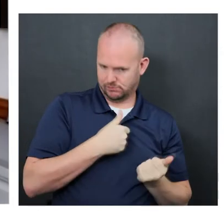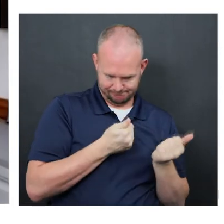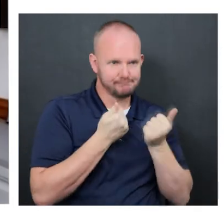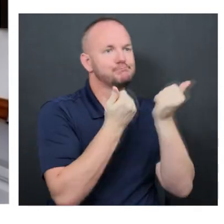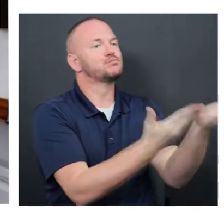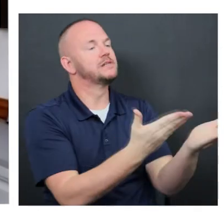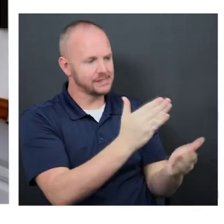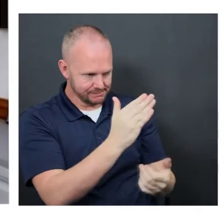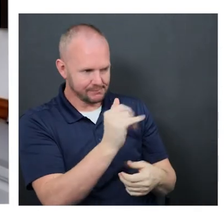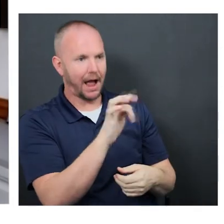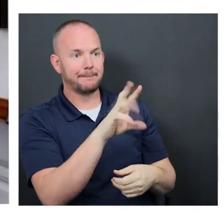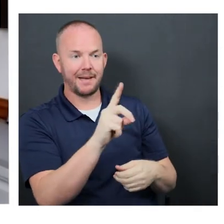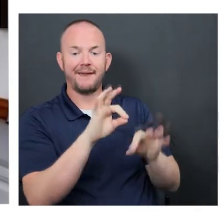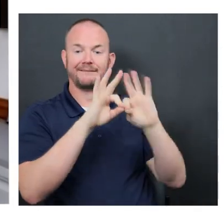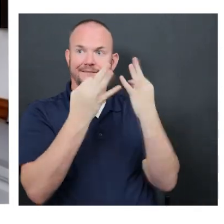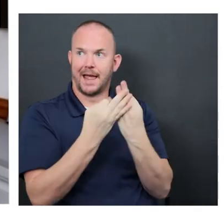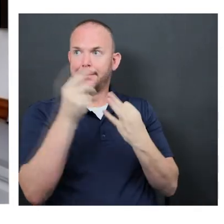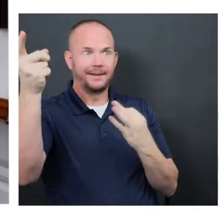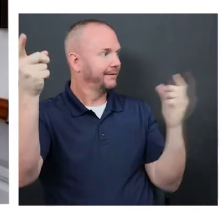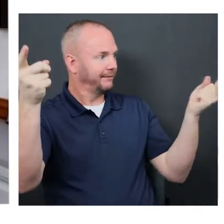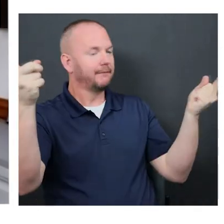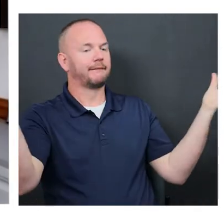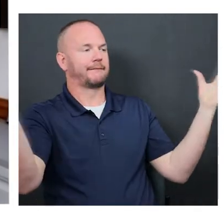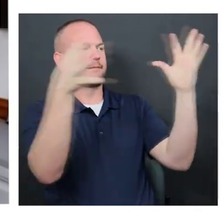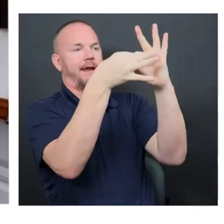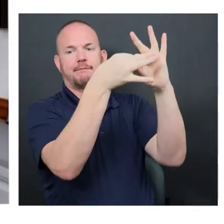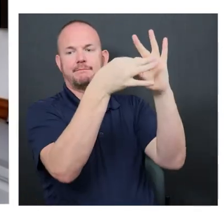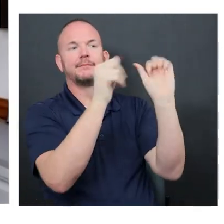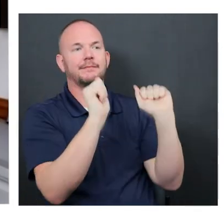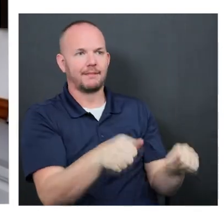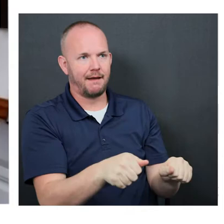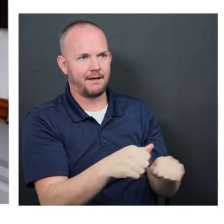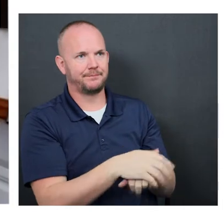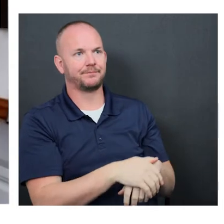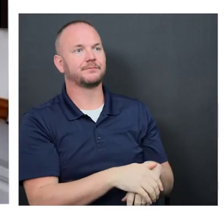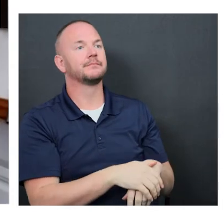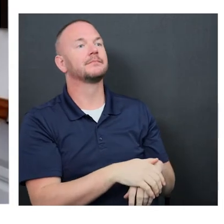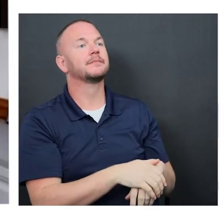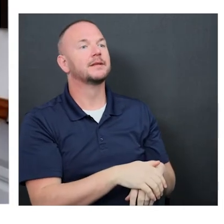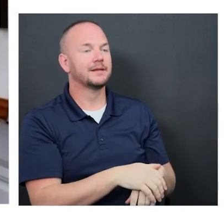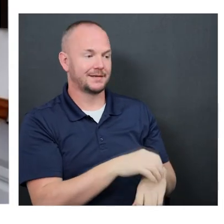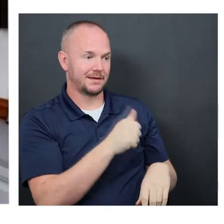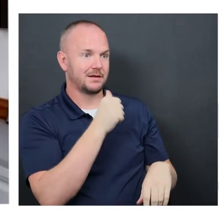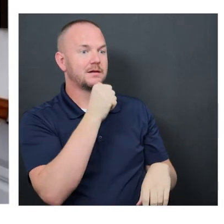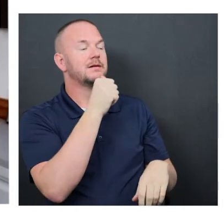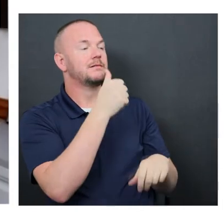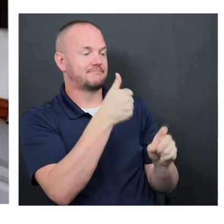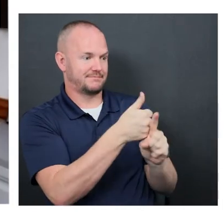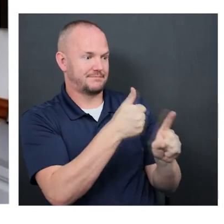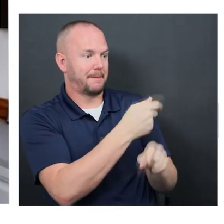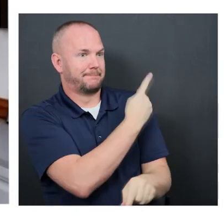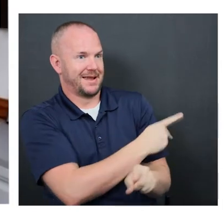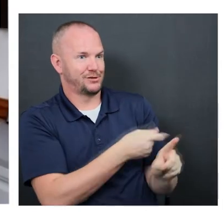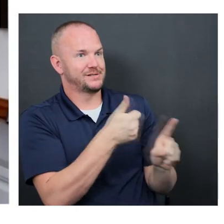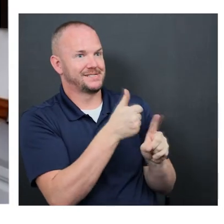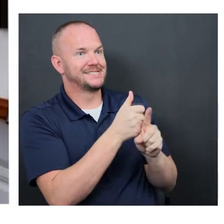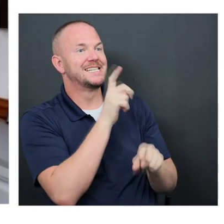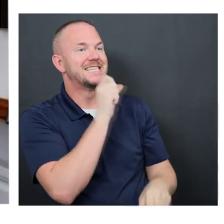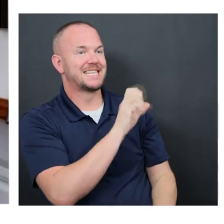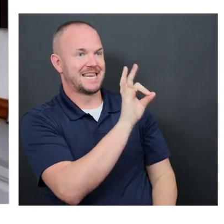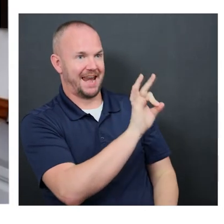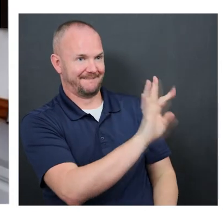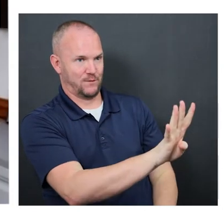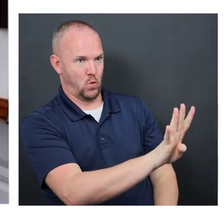come up with it. And we would connect with the family members. So we had a 94 year old, uh, patient who was able to see her great grandson